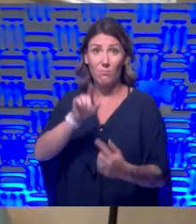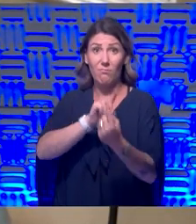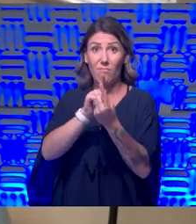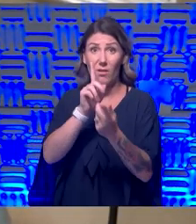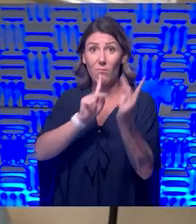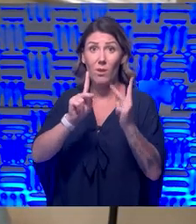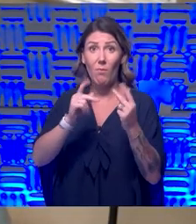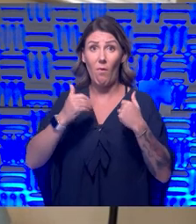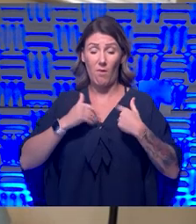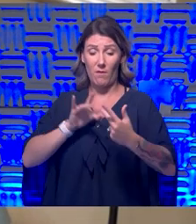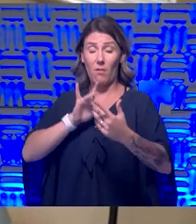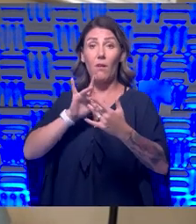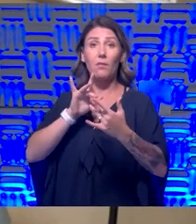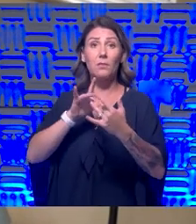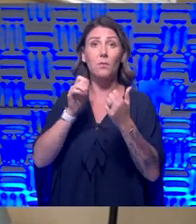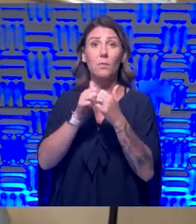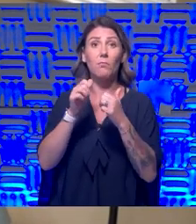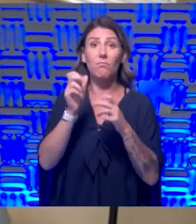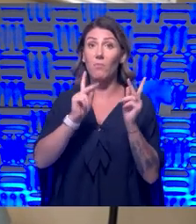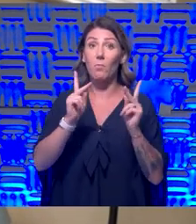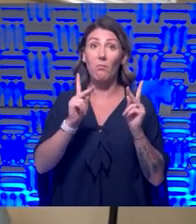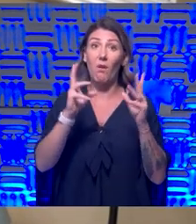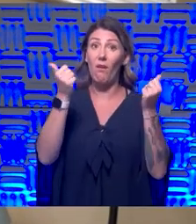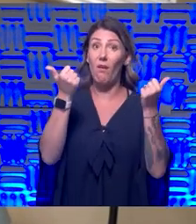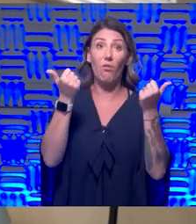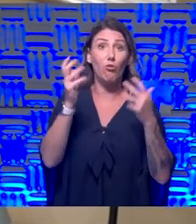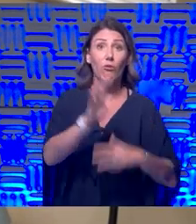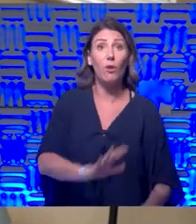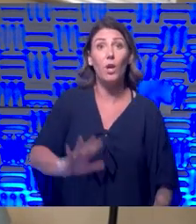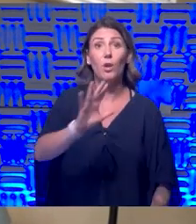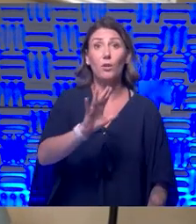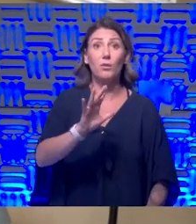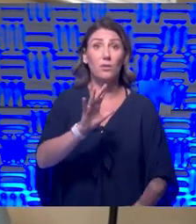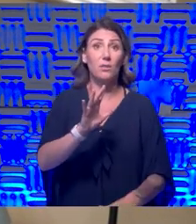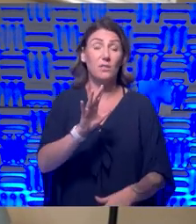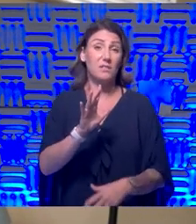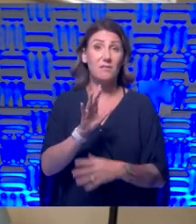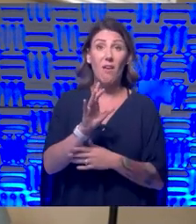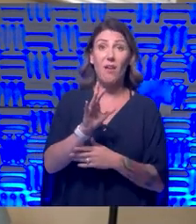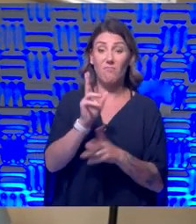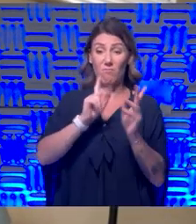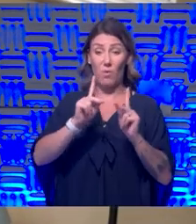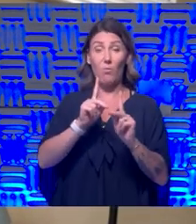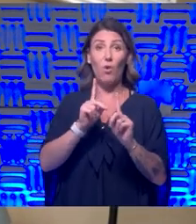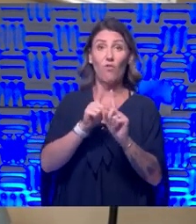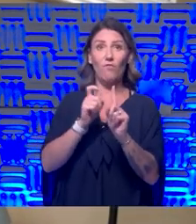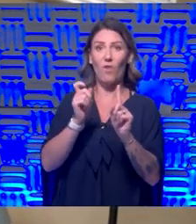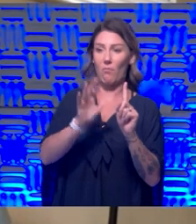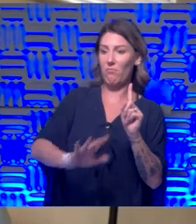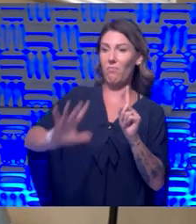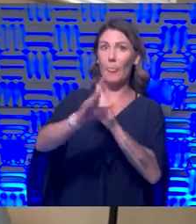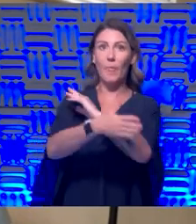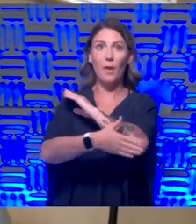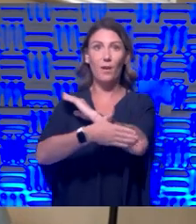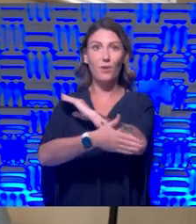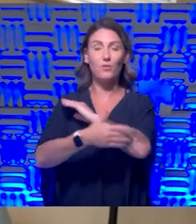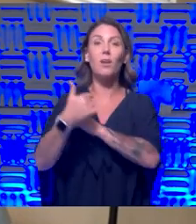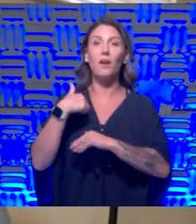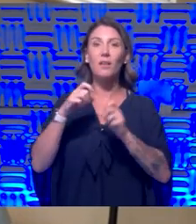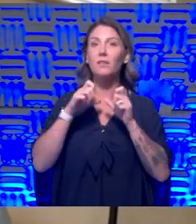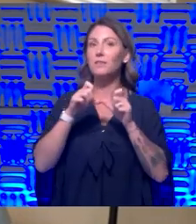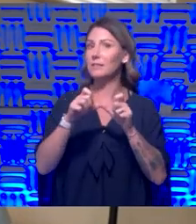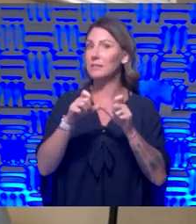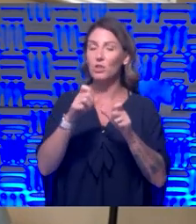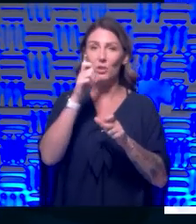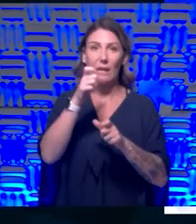contact with people or other areas that people from around the country are. And so I've continued to do that and did not, um, eat or drink